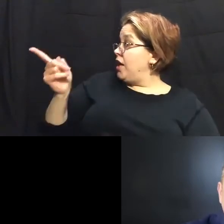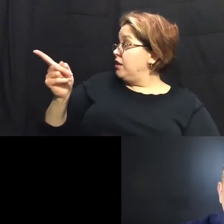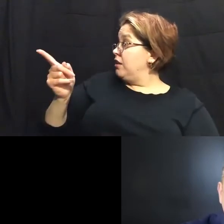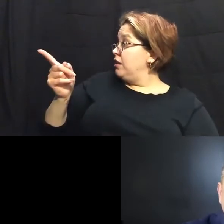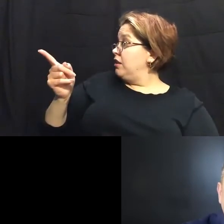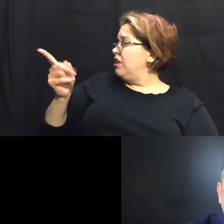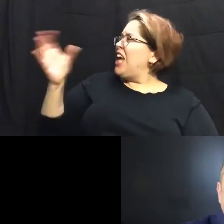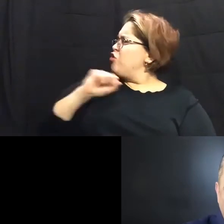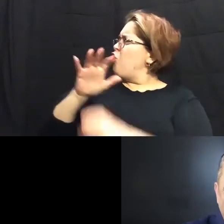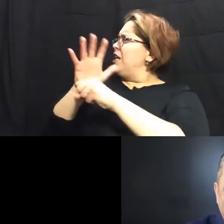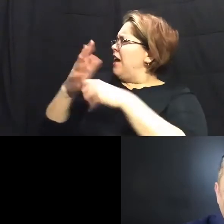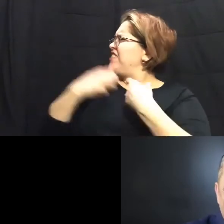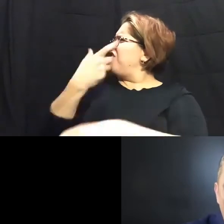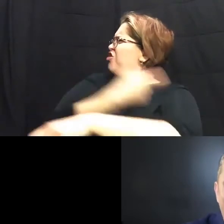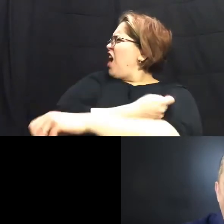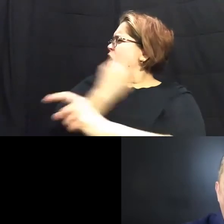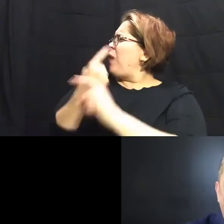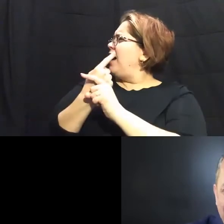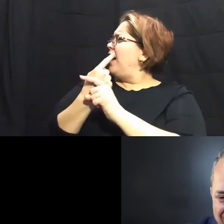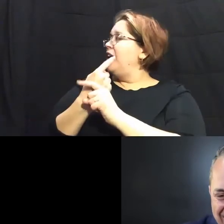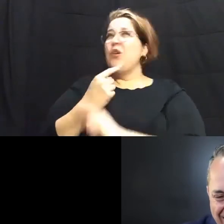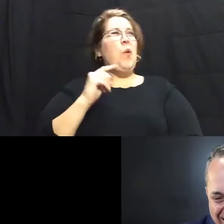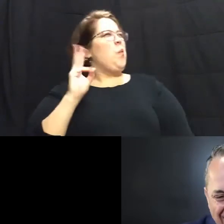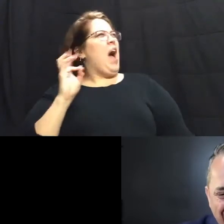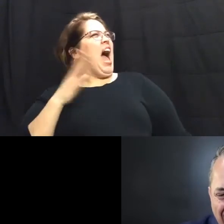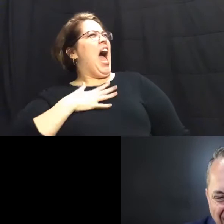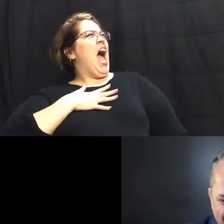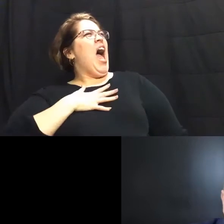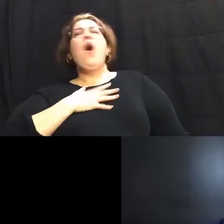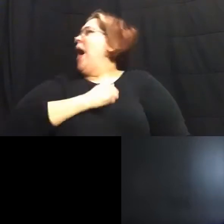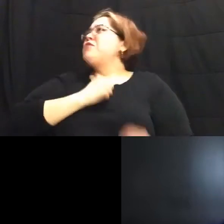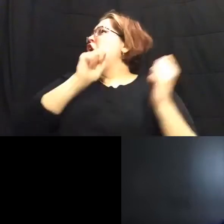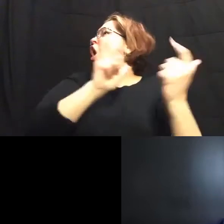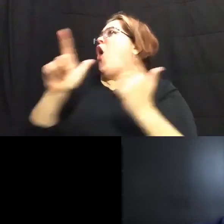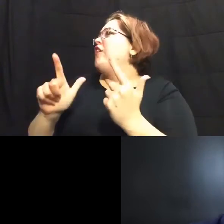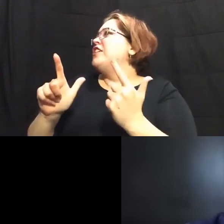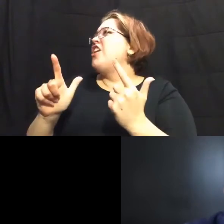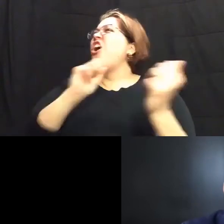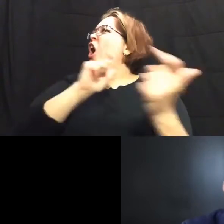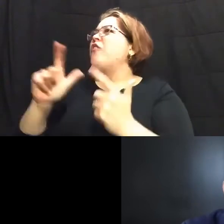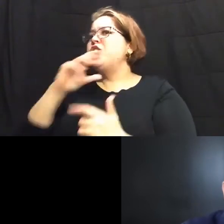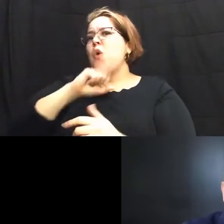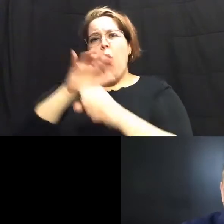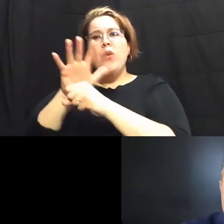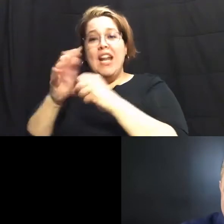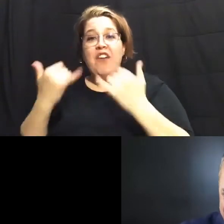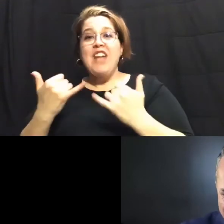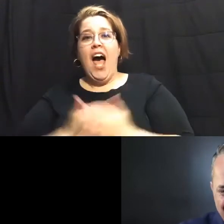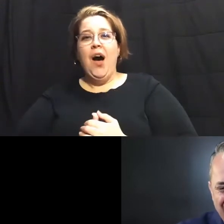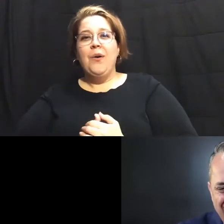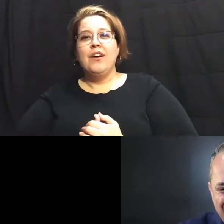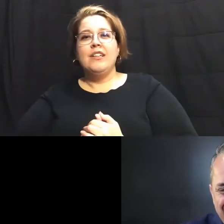old yeah you're old enough to get the vaccine now so have you had i'm sorry all of us are all of us are old enough now but